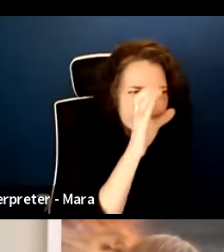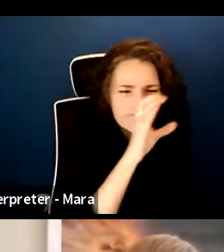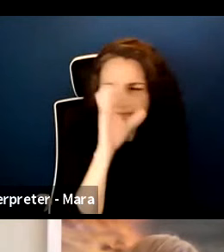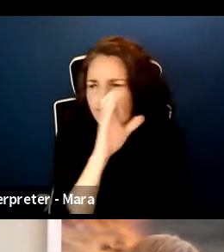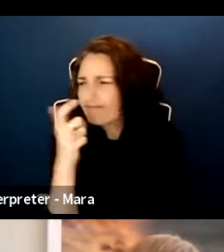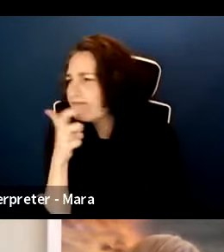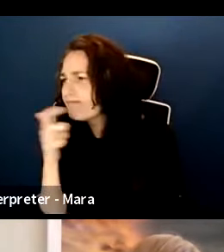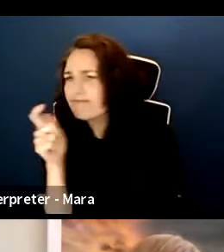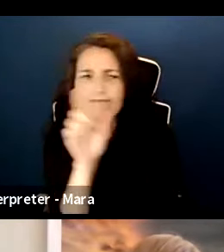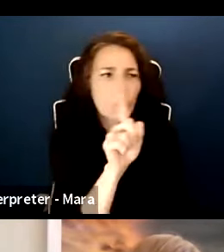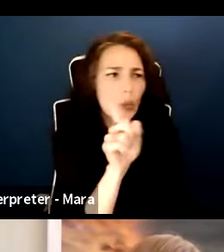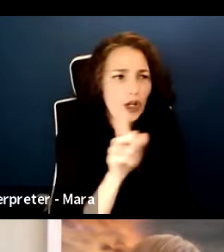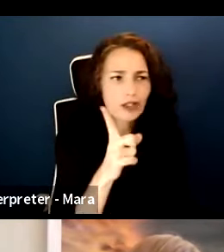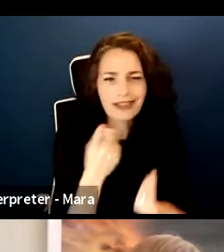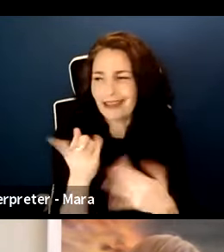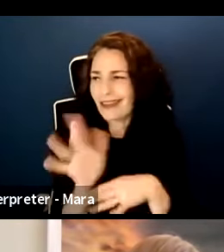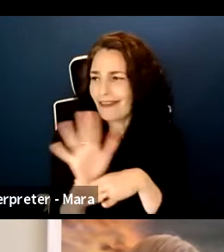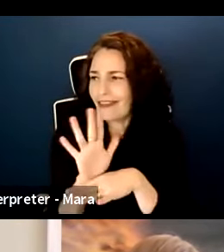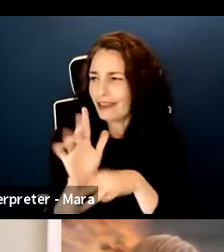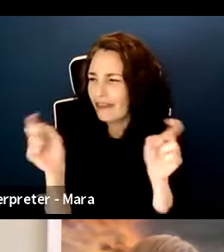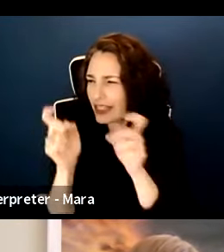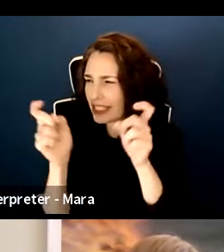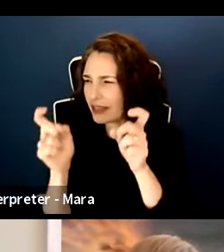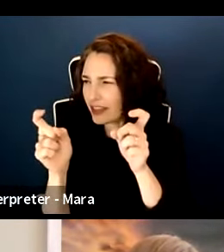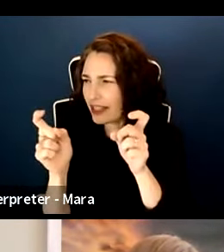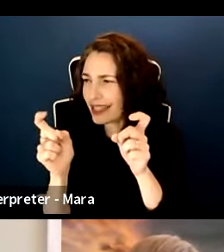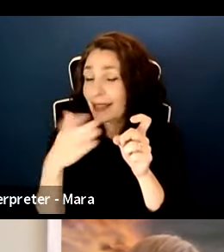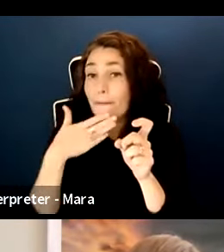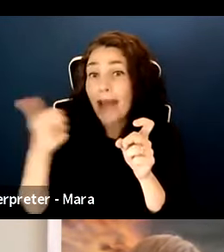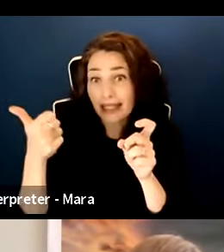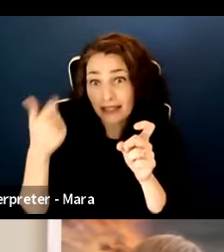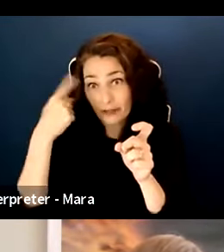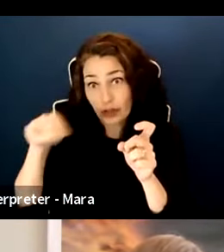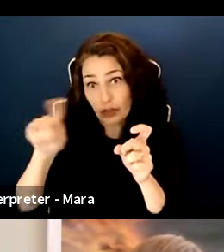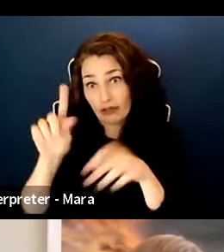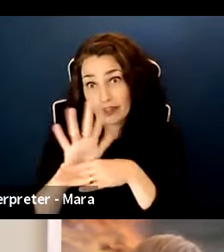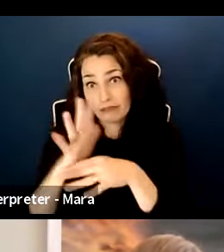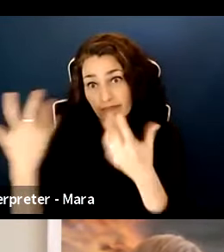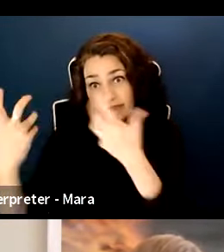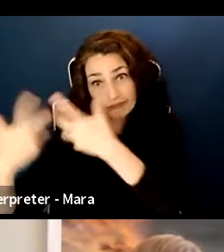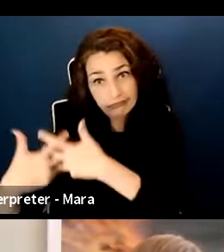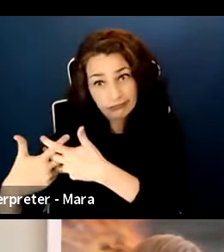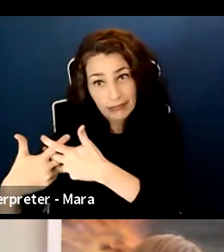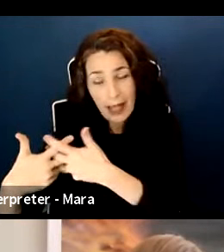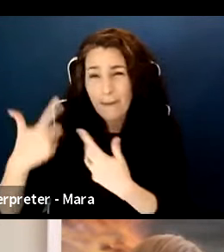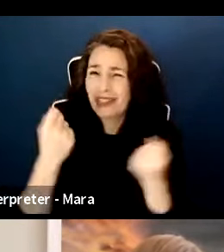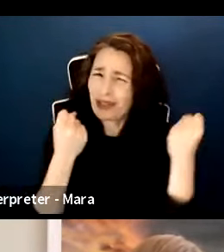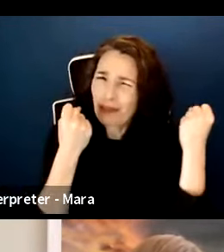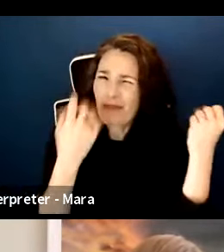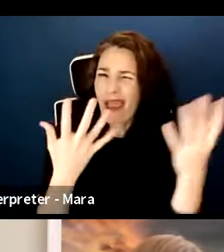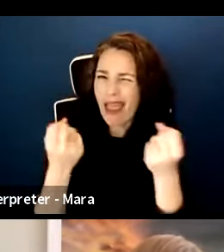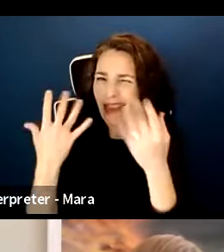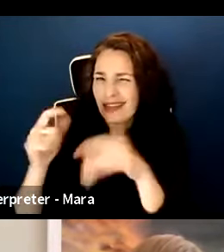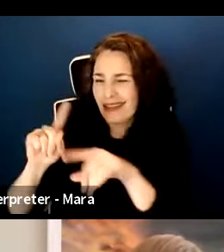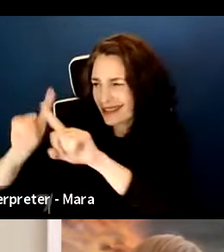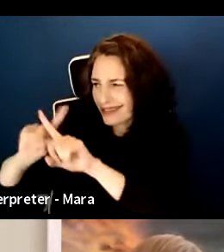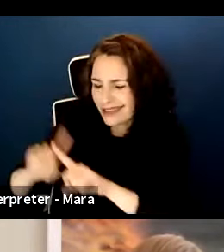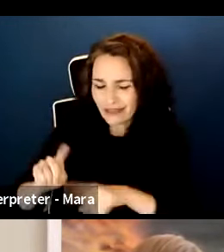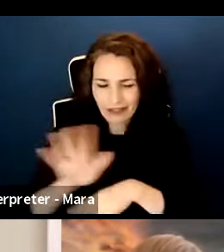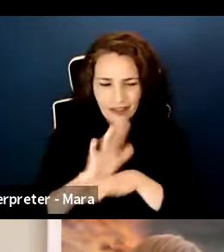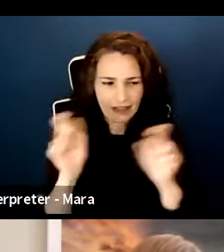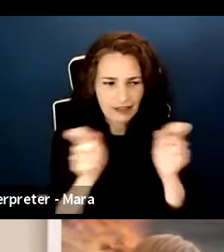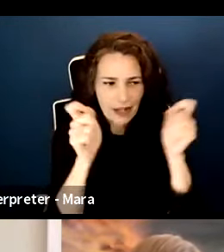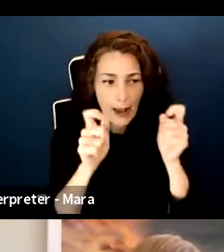where your film fits, because there's so many film festivals out there. You might have something that fits into a certain